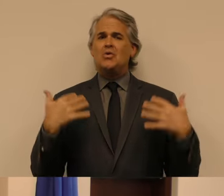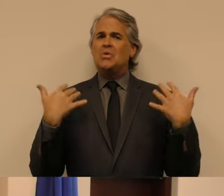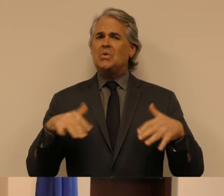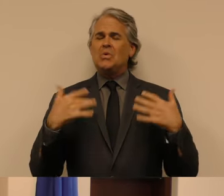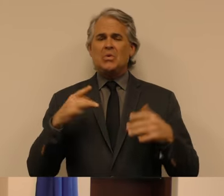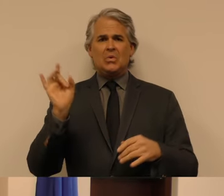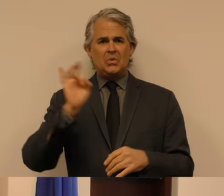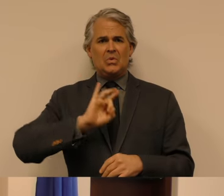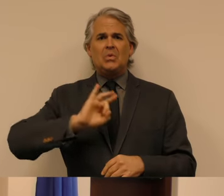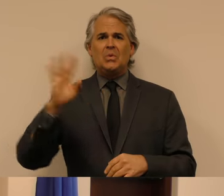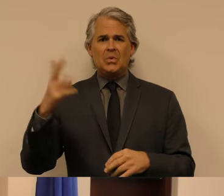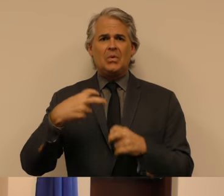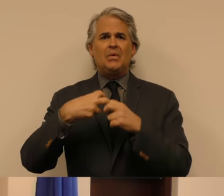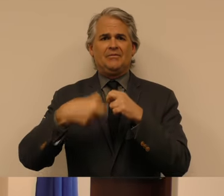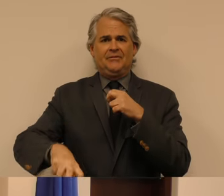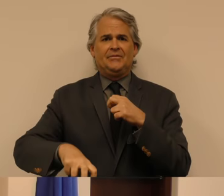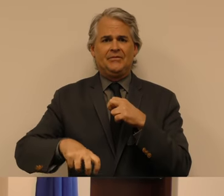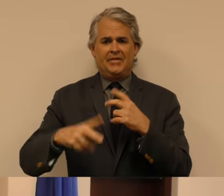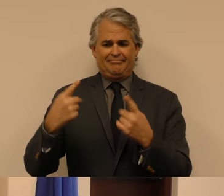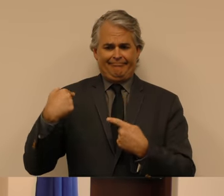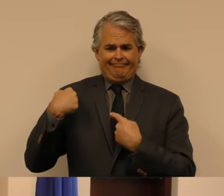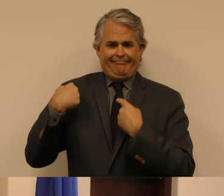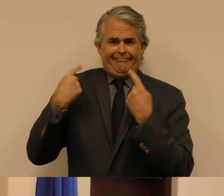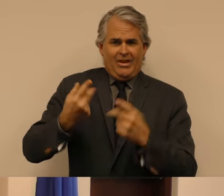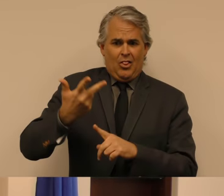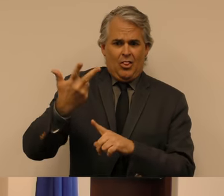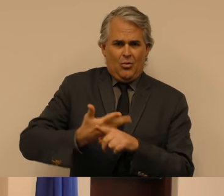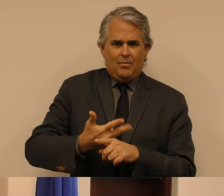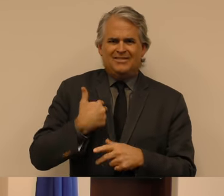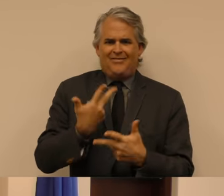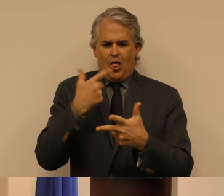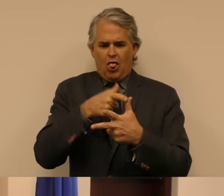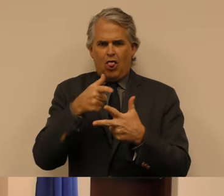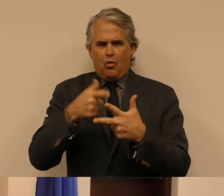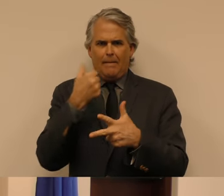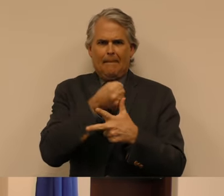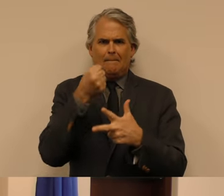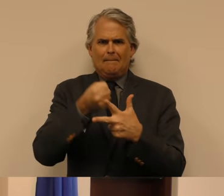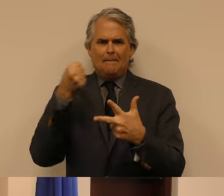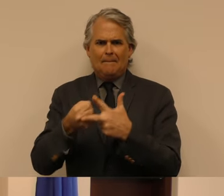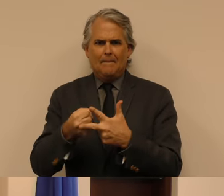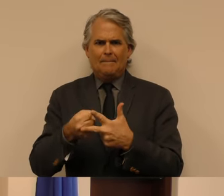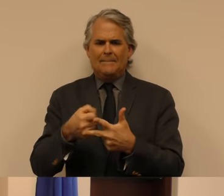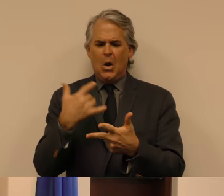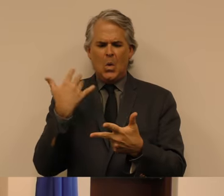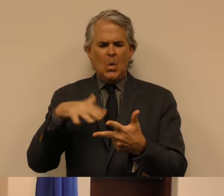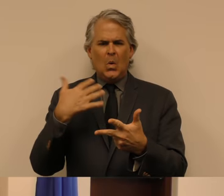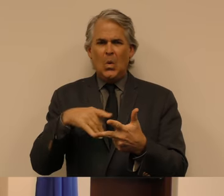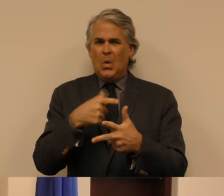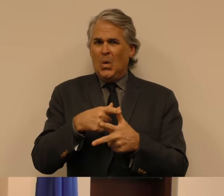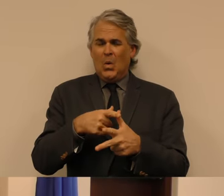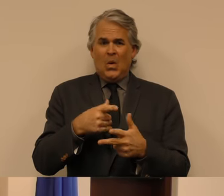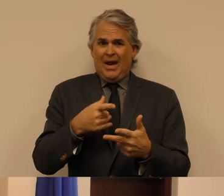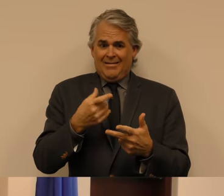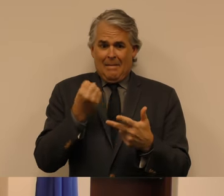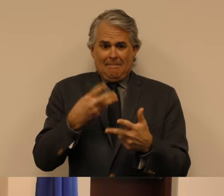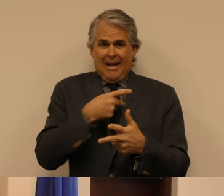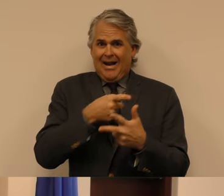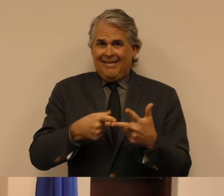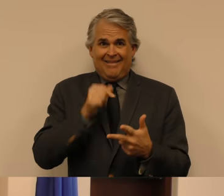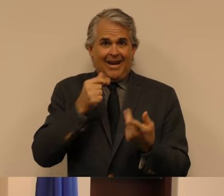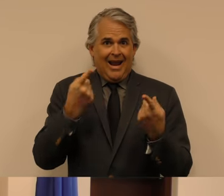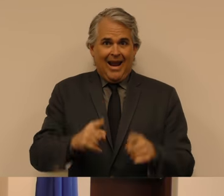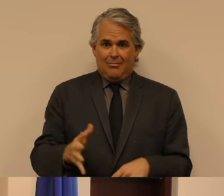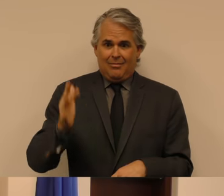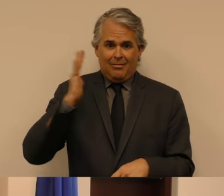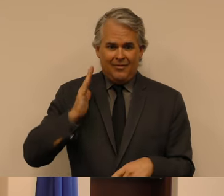few months Nevada has been faced with three major crises, the magnitude of which are either unprecedented or seismic